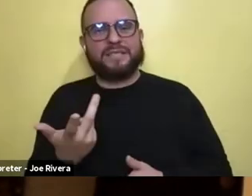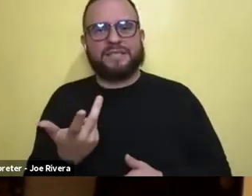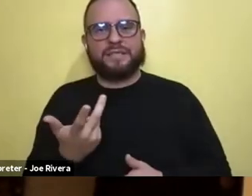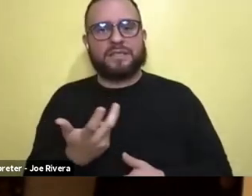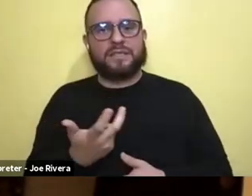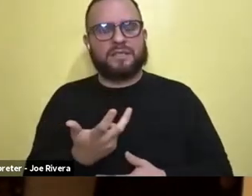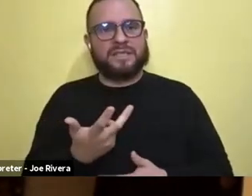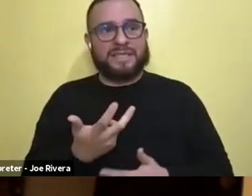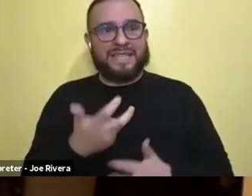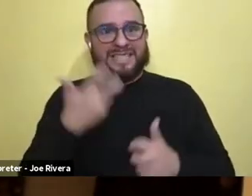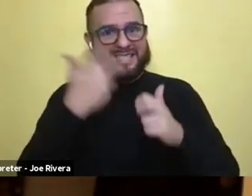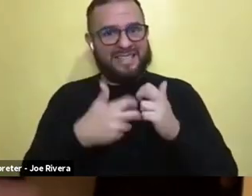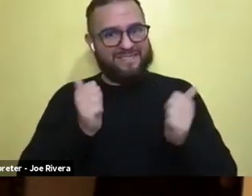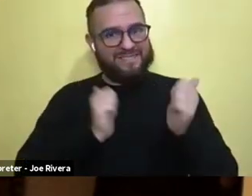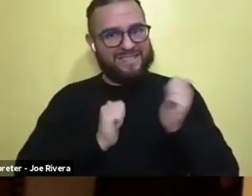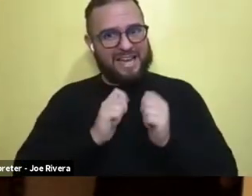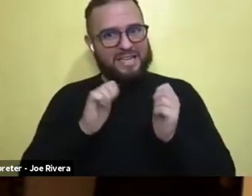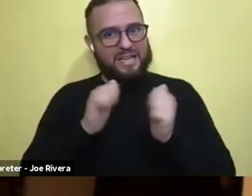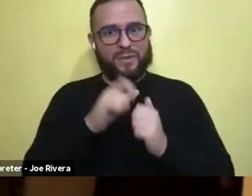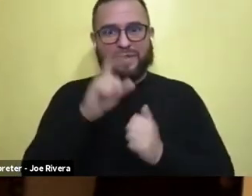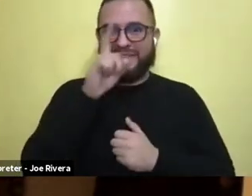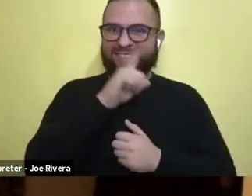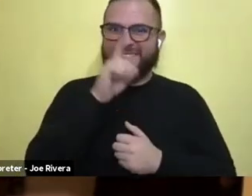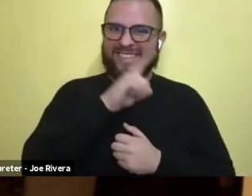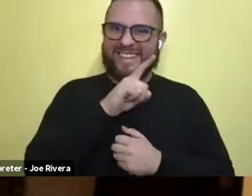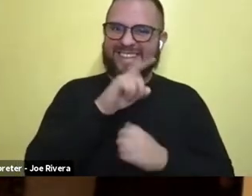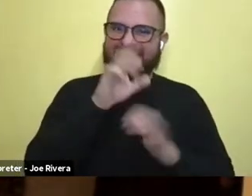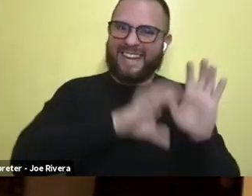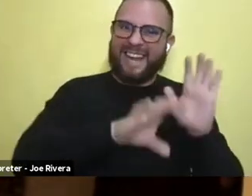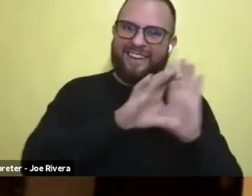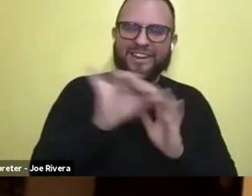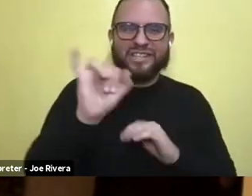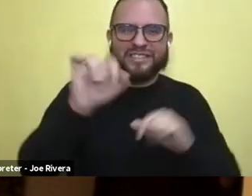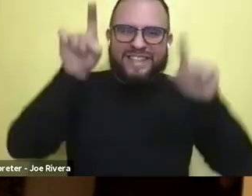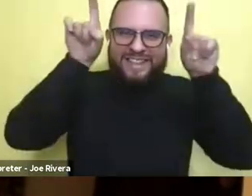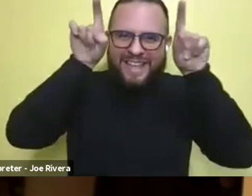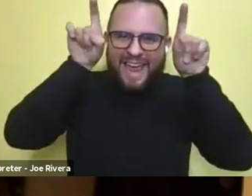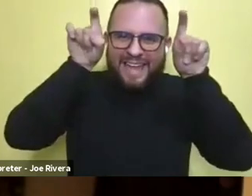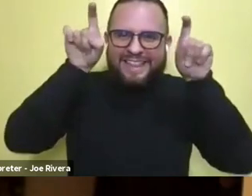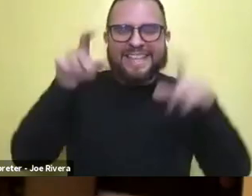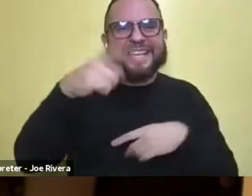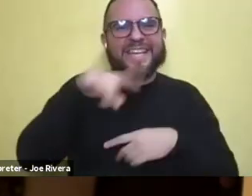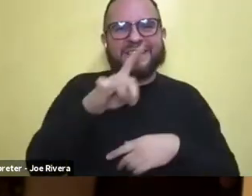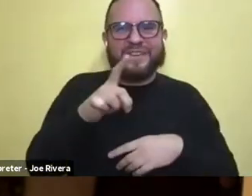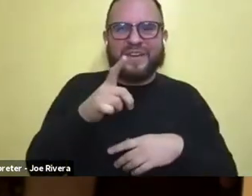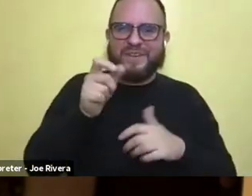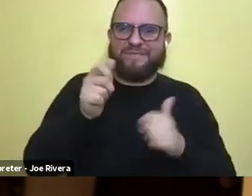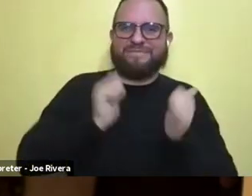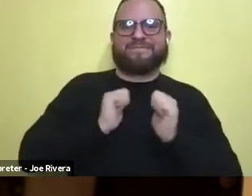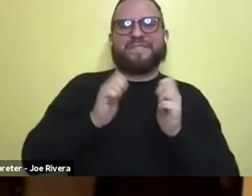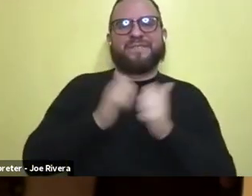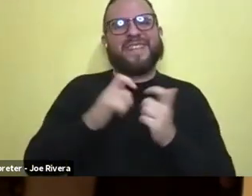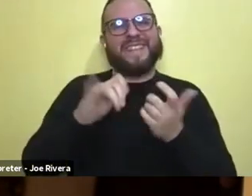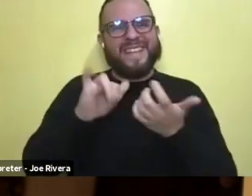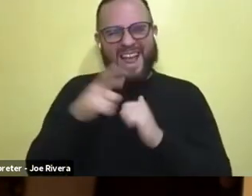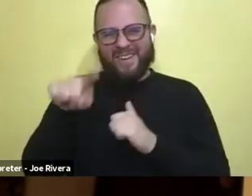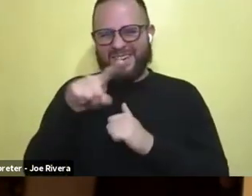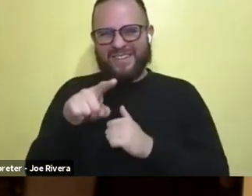with imaginary characters, all like the aliens that you guys are all hanging out with. Um, and how do you make it so real and believable?